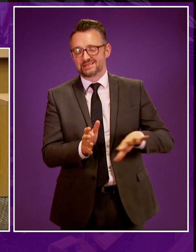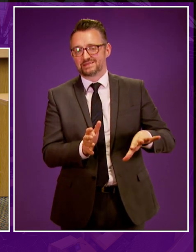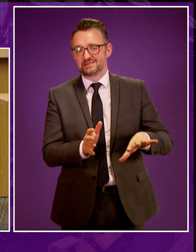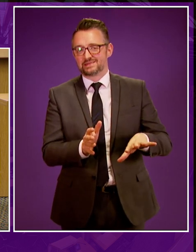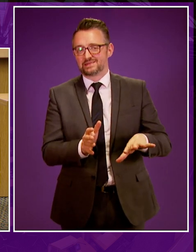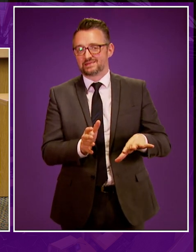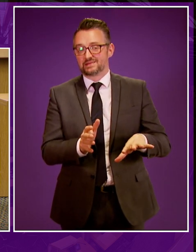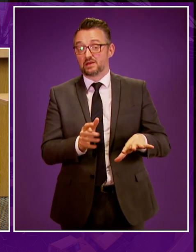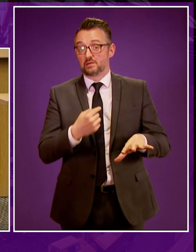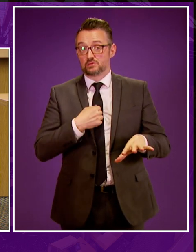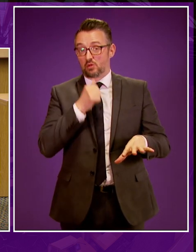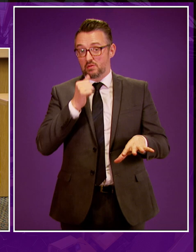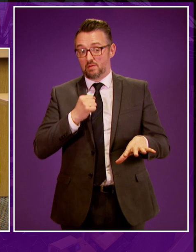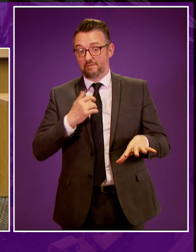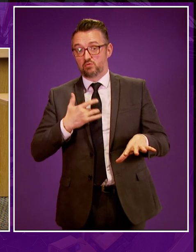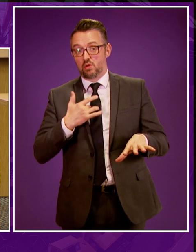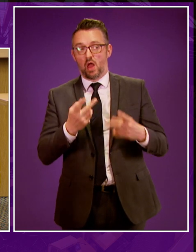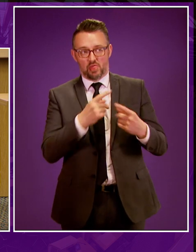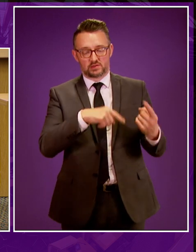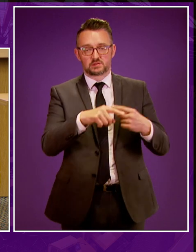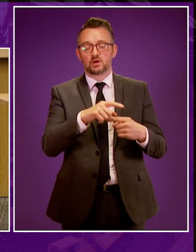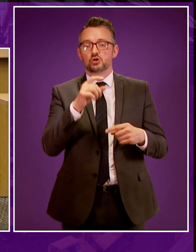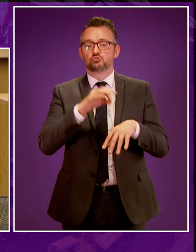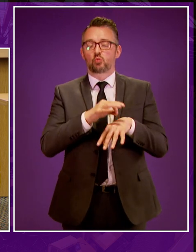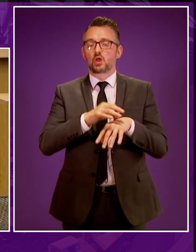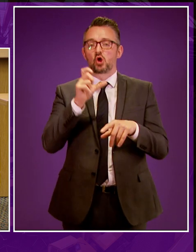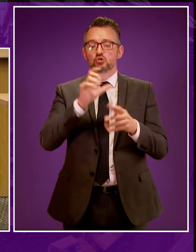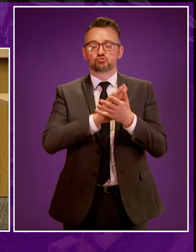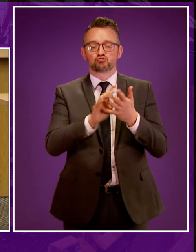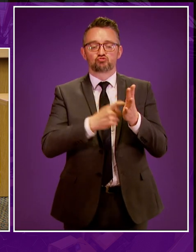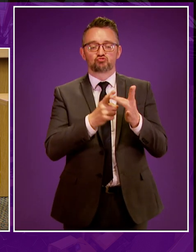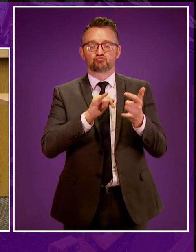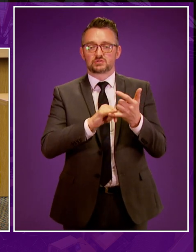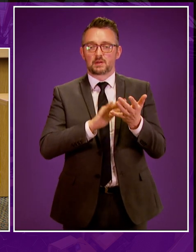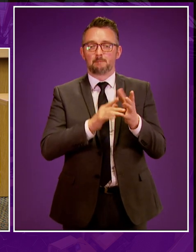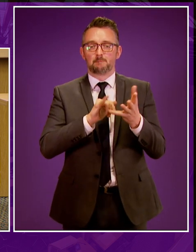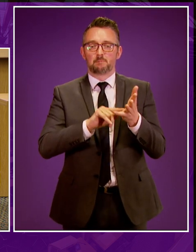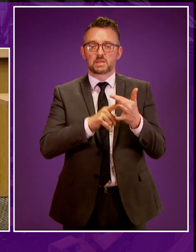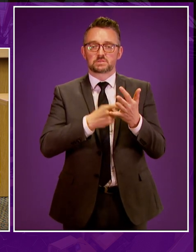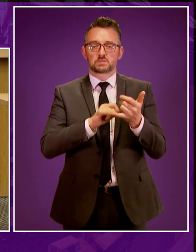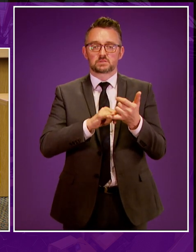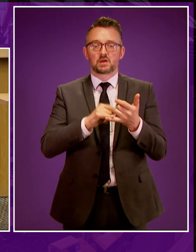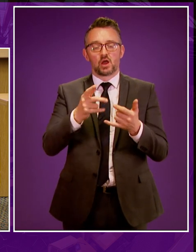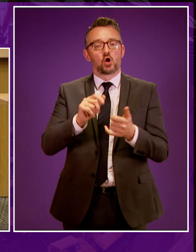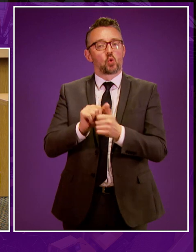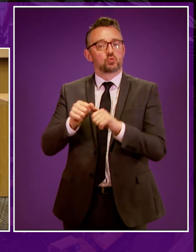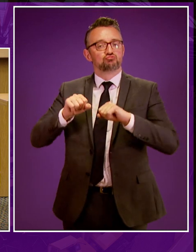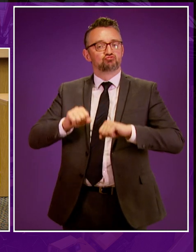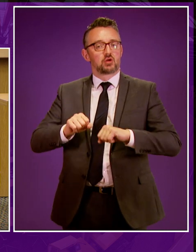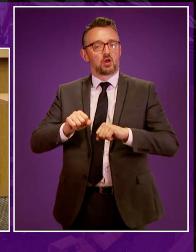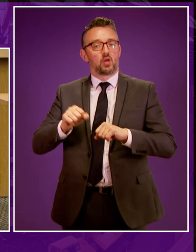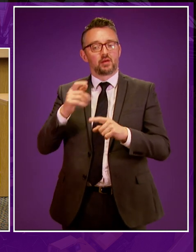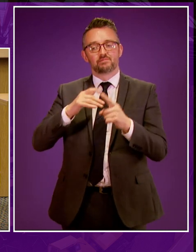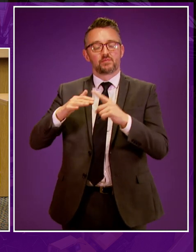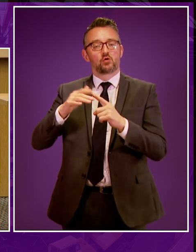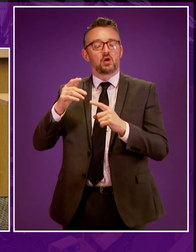I am not alone in this analysis. Dr. Chris Masters, co-chairman of the Scottish Science Advisory Council and the Fellow of the Royal